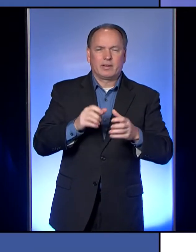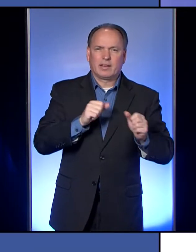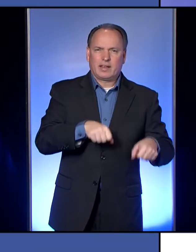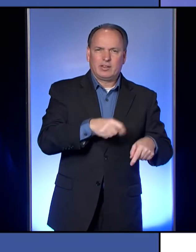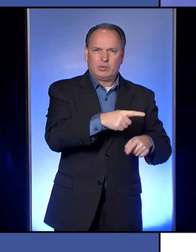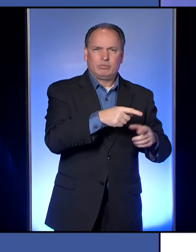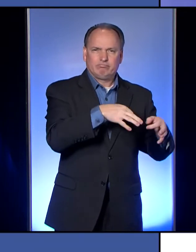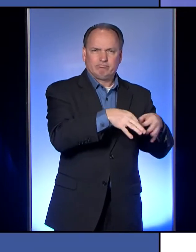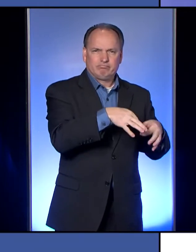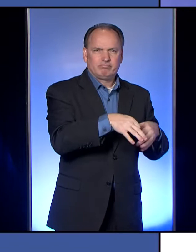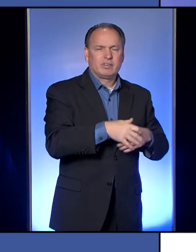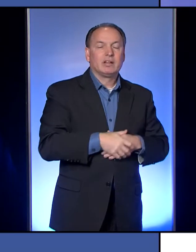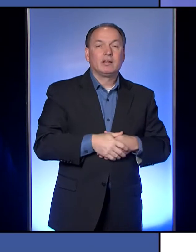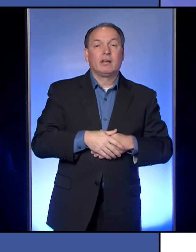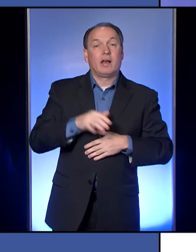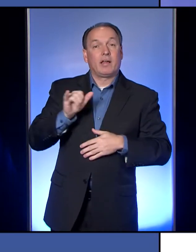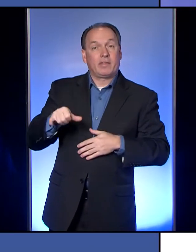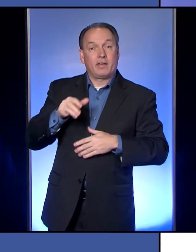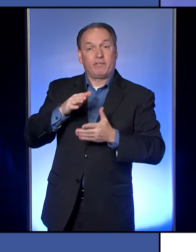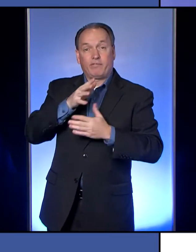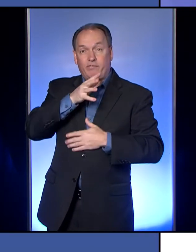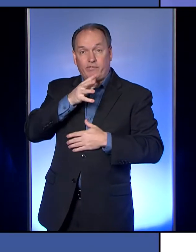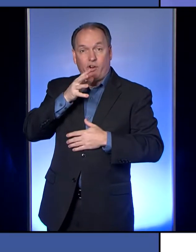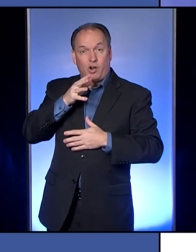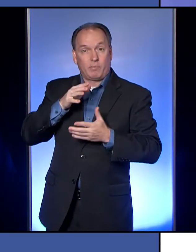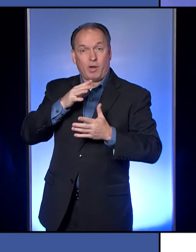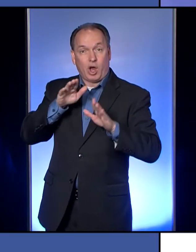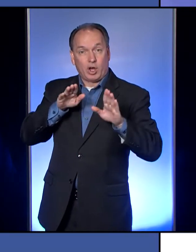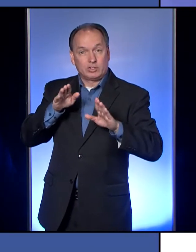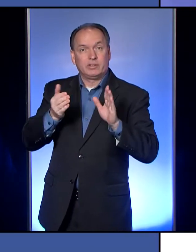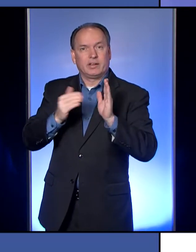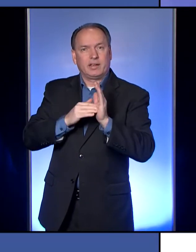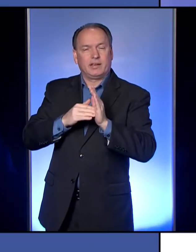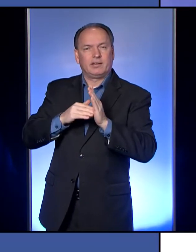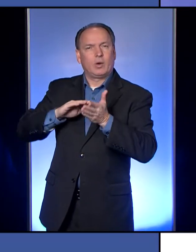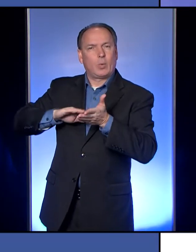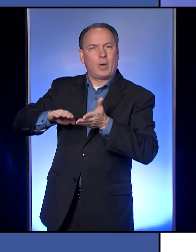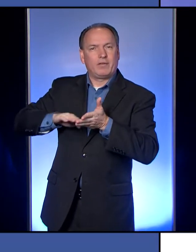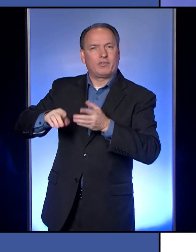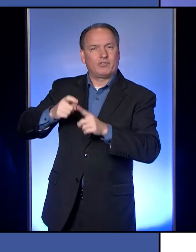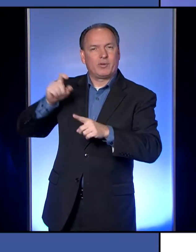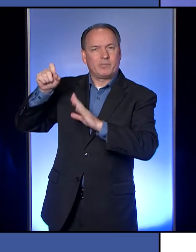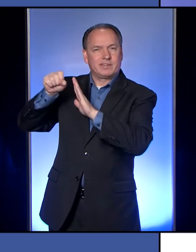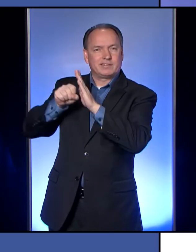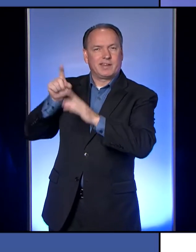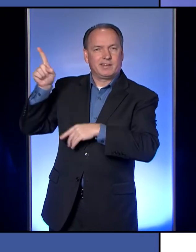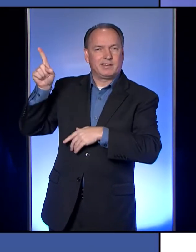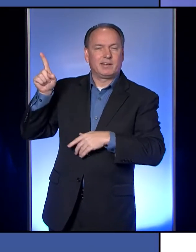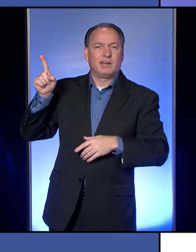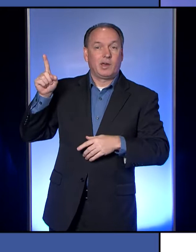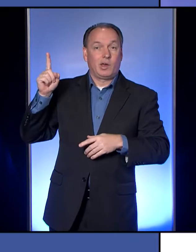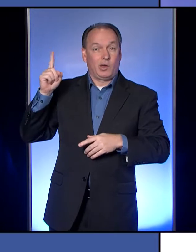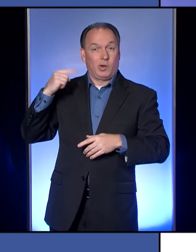So with the farm auction, again, that was a waiver from the state. Um, when we found out about it, I have to say we were a bit surprised, uh,